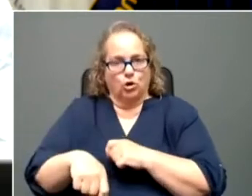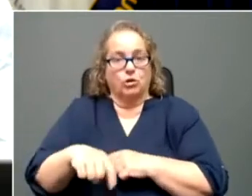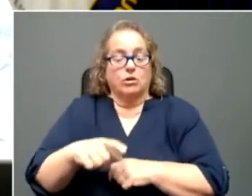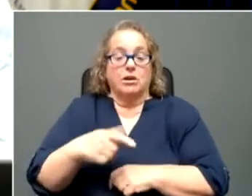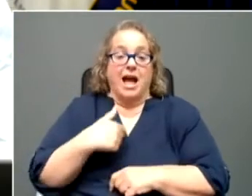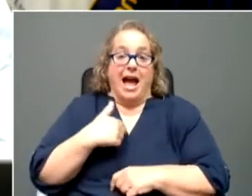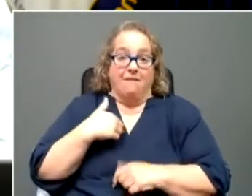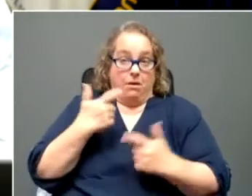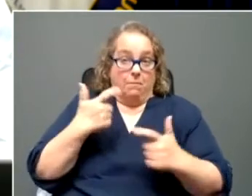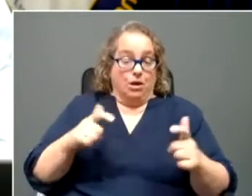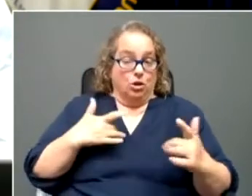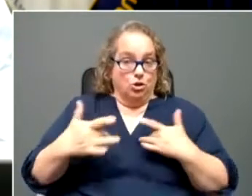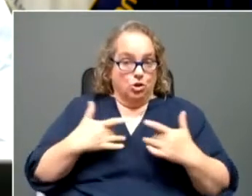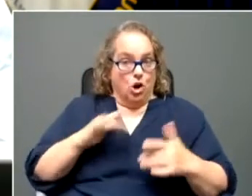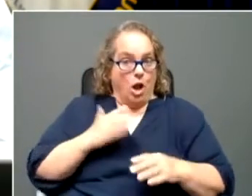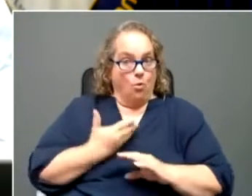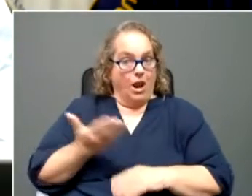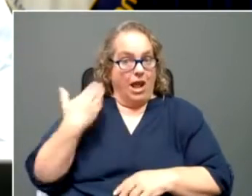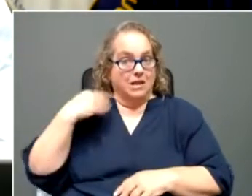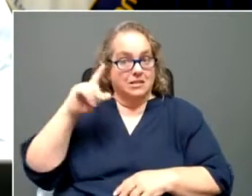and, um,